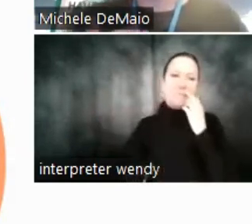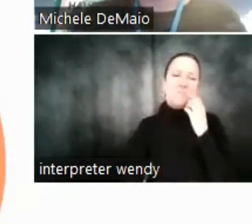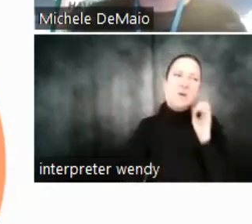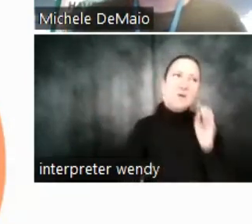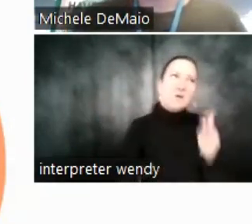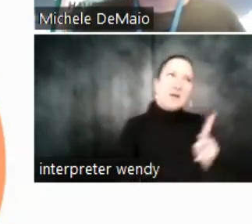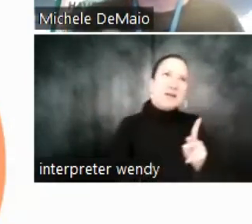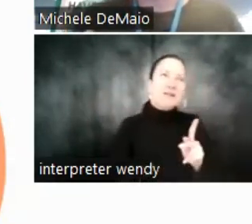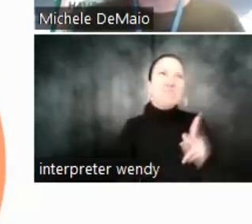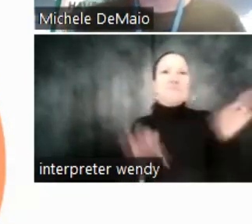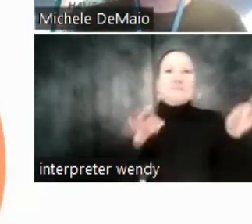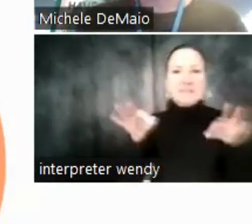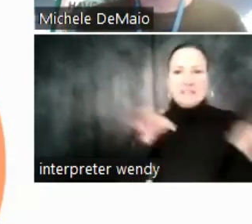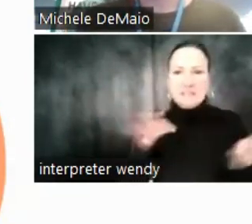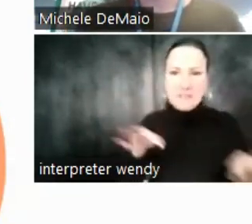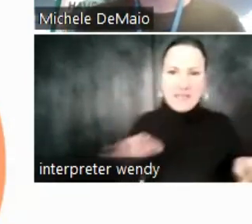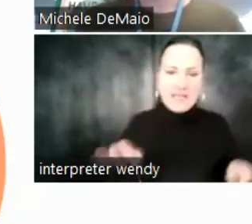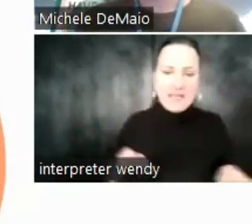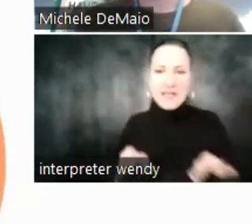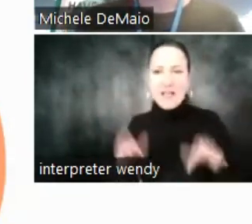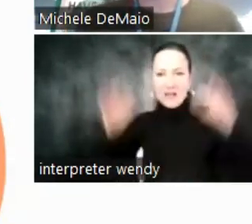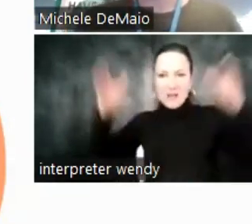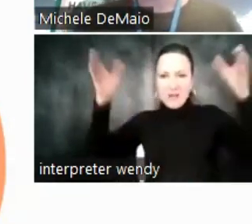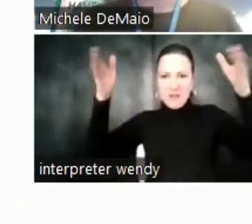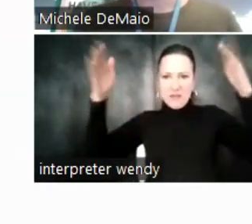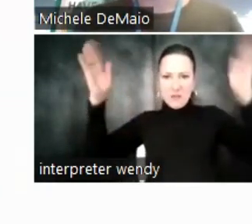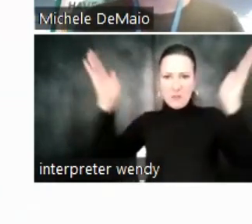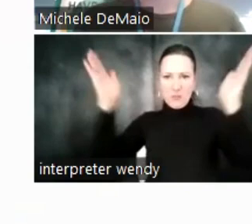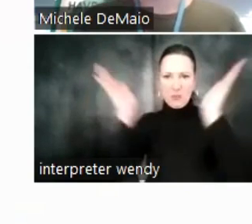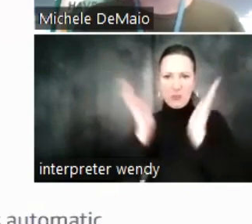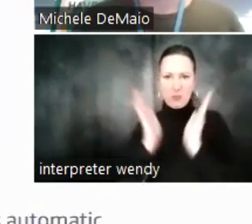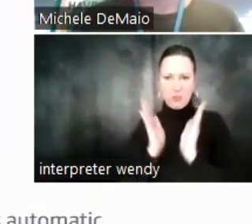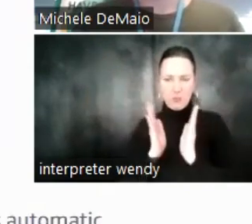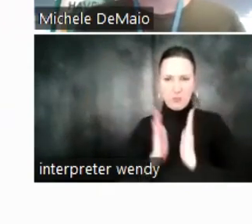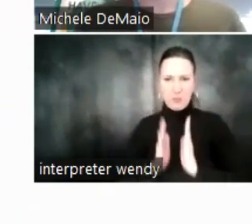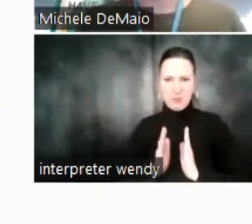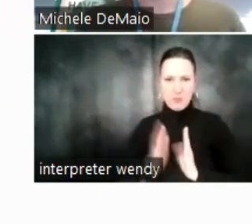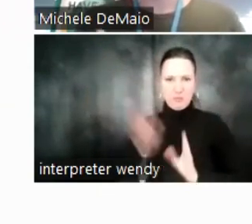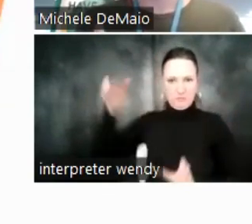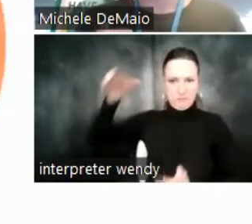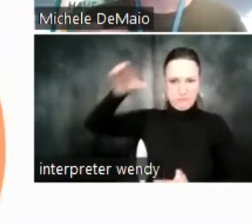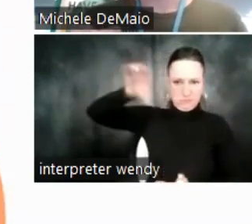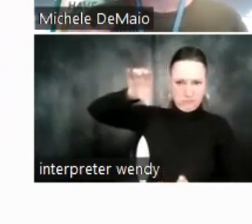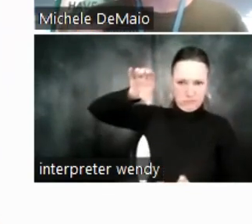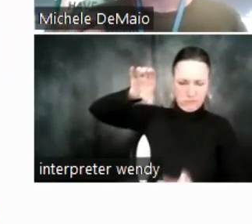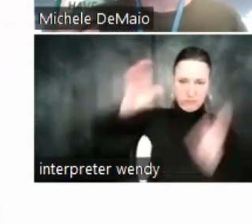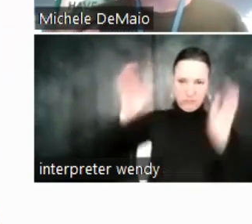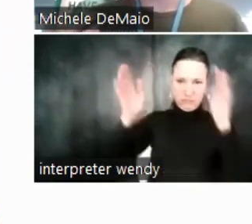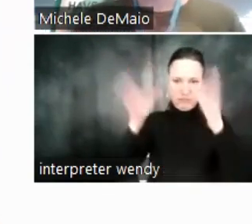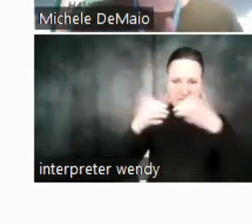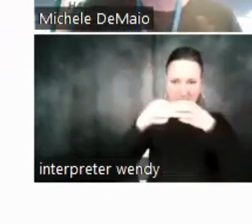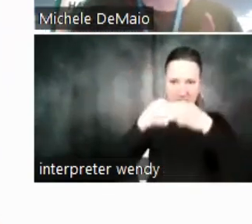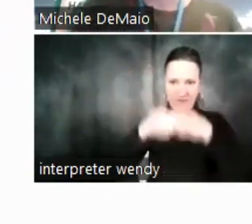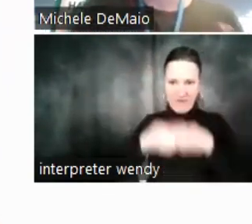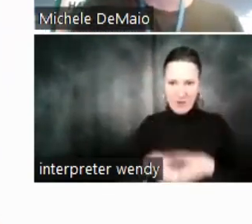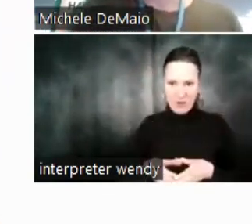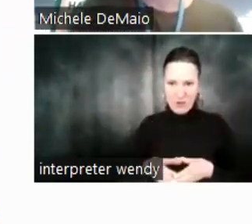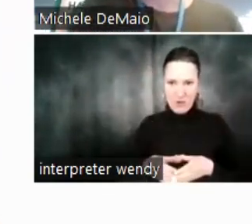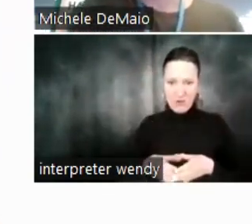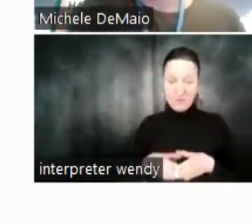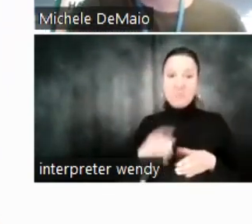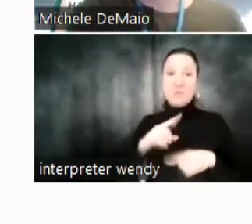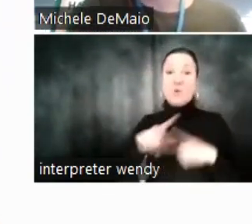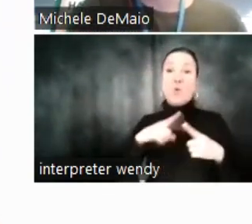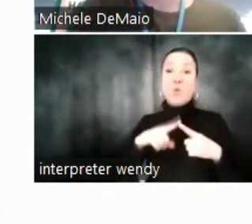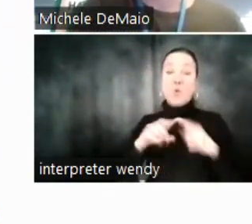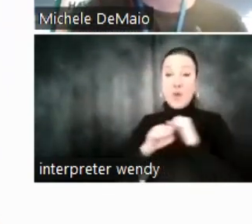explain in terms of like a funnel, so to speak. So when you imagine how someone might be advertising, at the very first thing they want